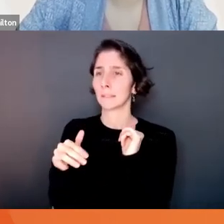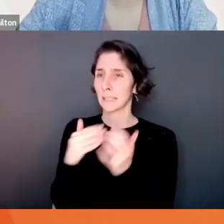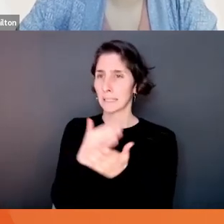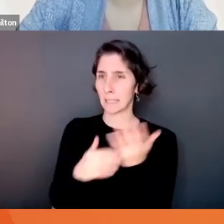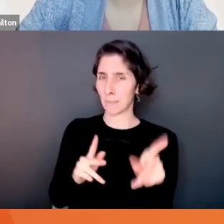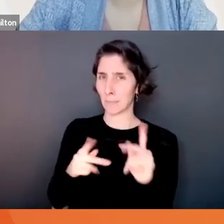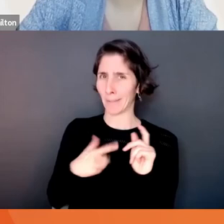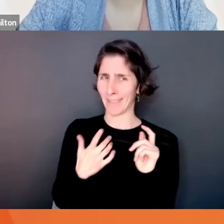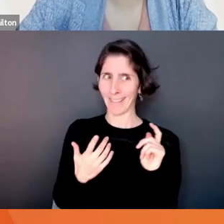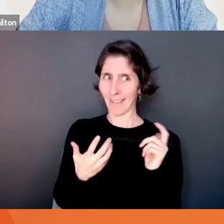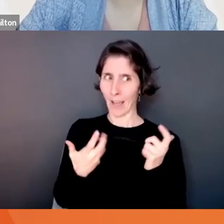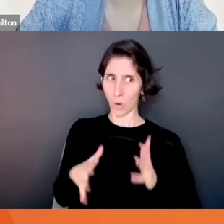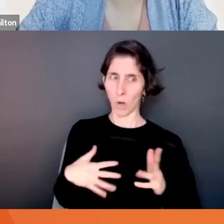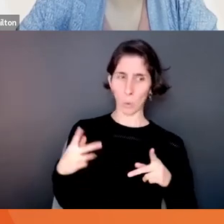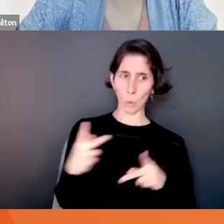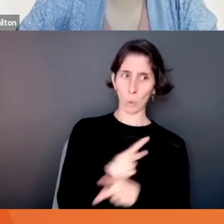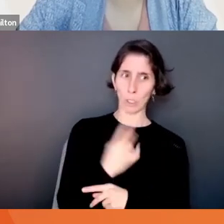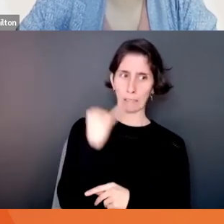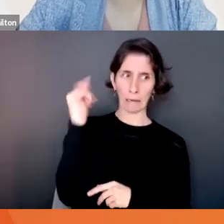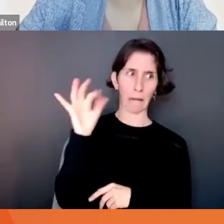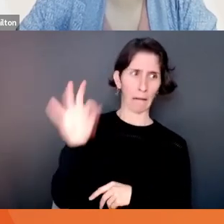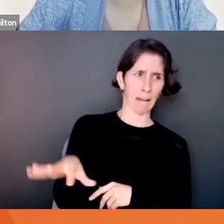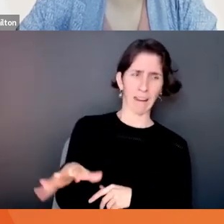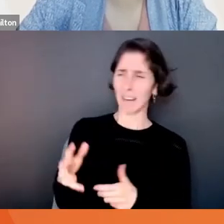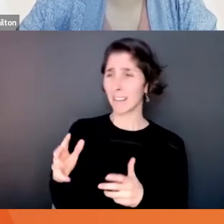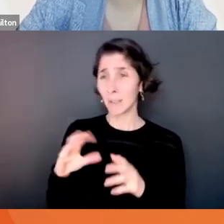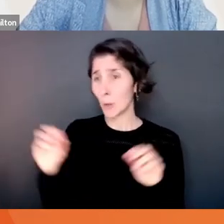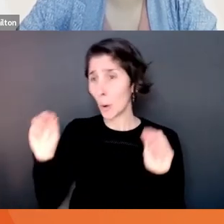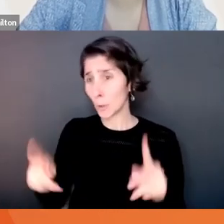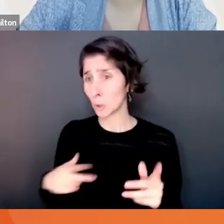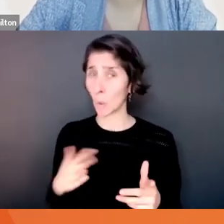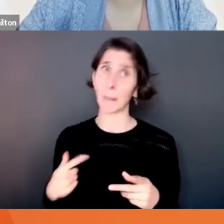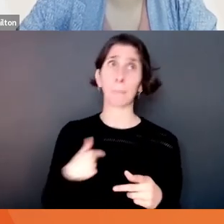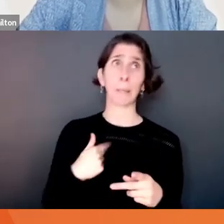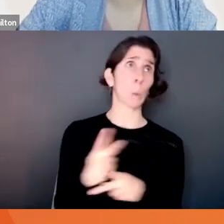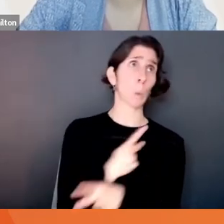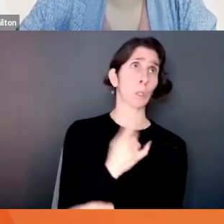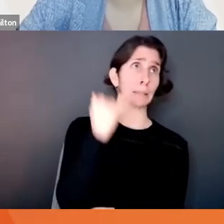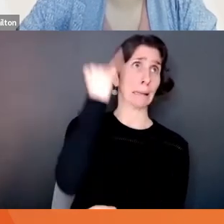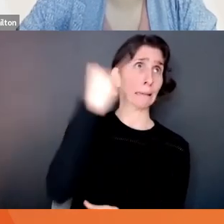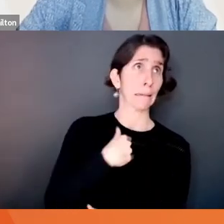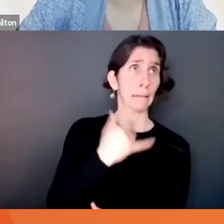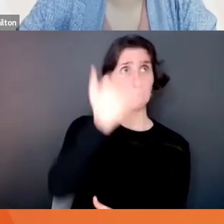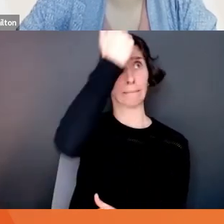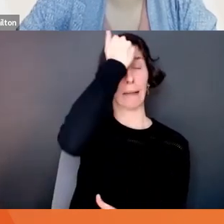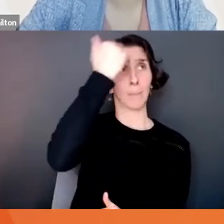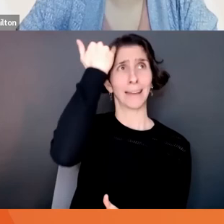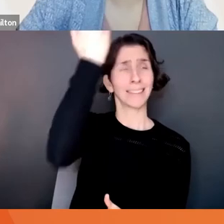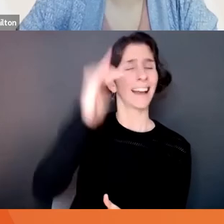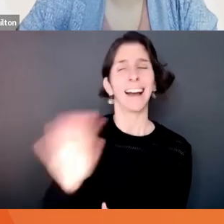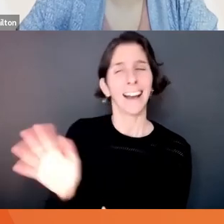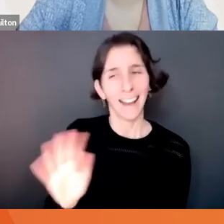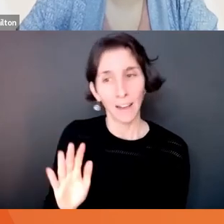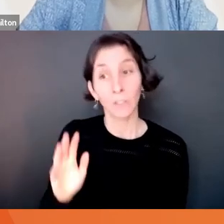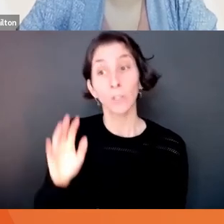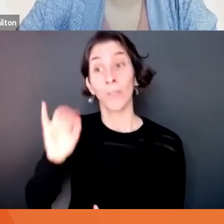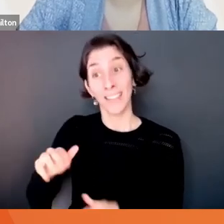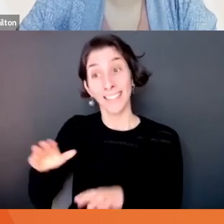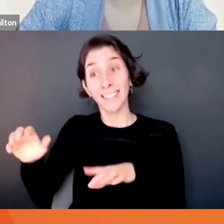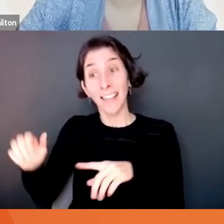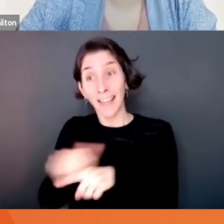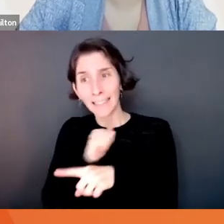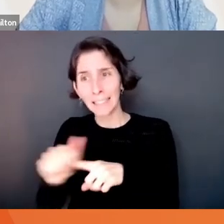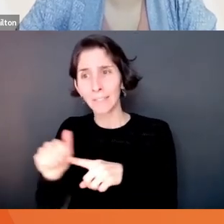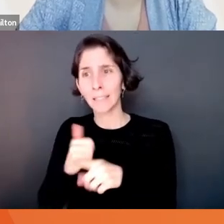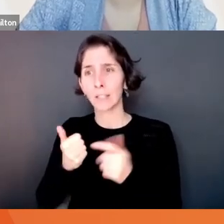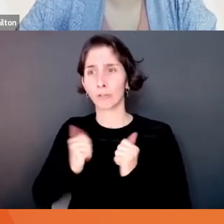like says the really bad idea. Right. Like nobody wants to do that. Like, oh, that was dumb. Wait, why did you say that? So this exercise gets it